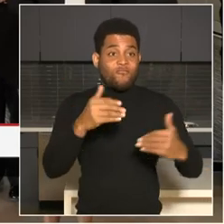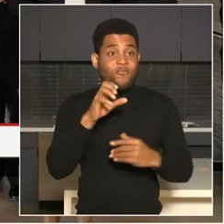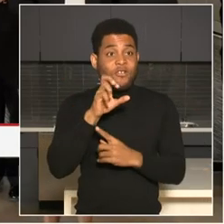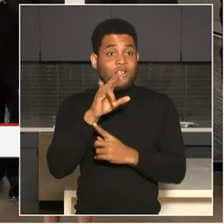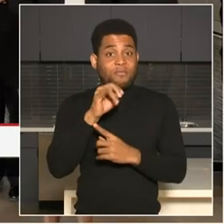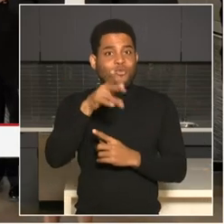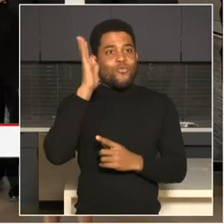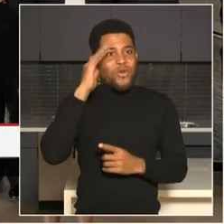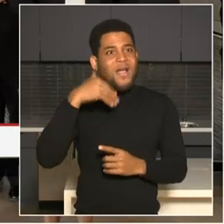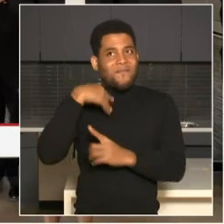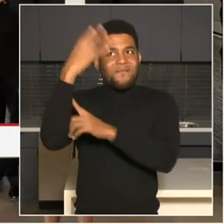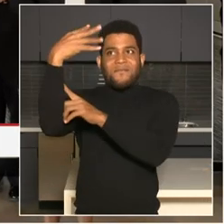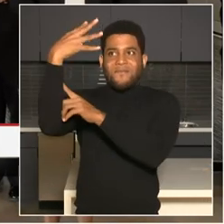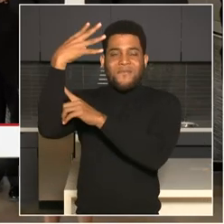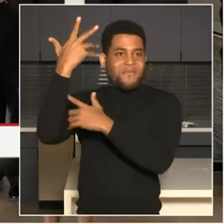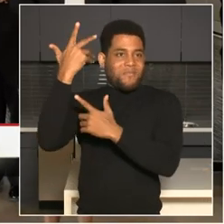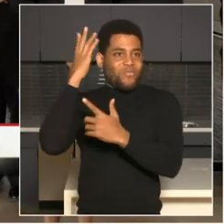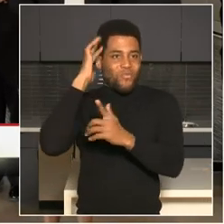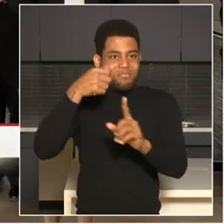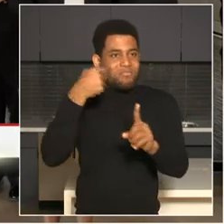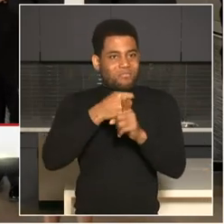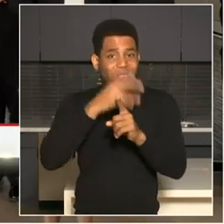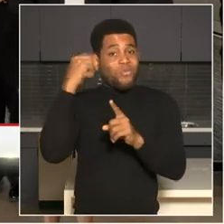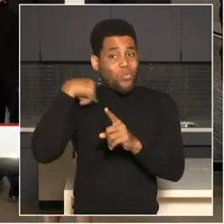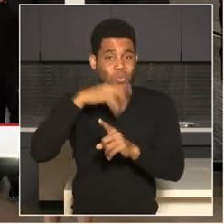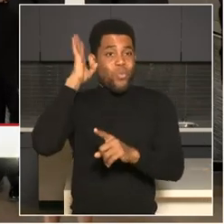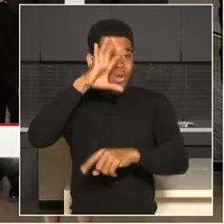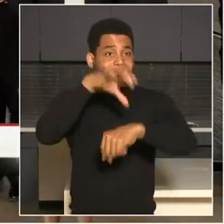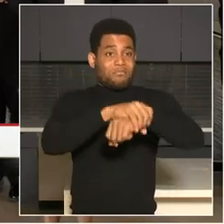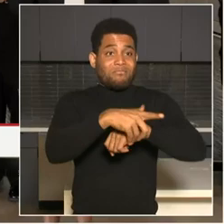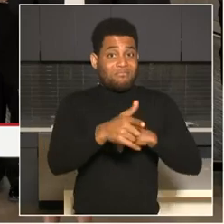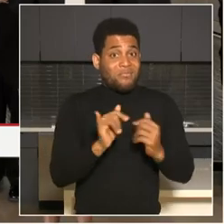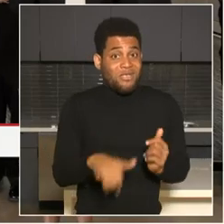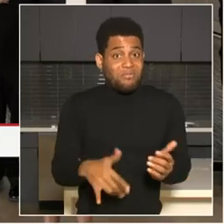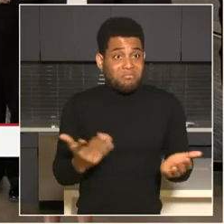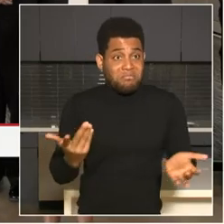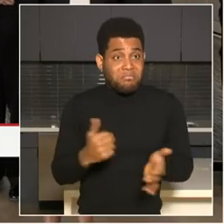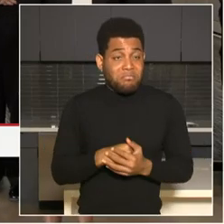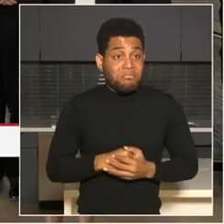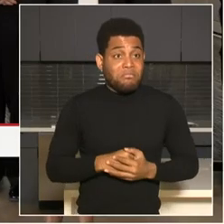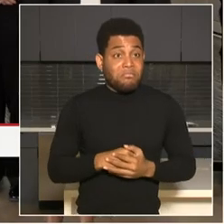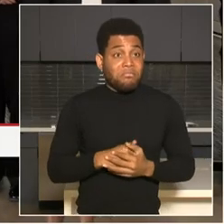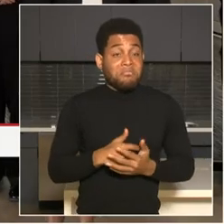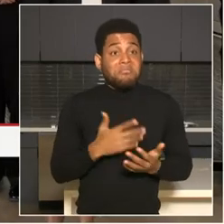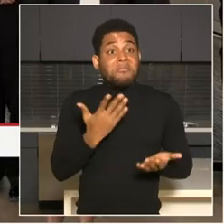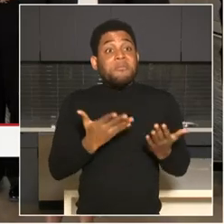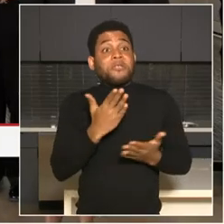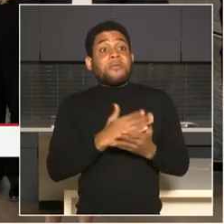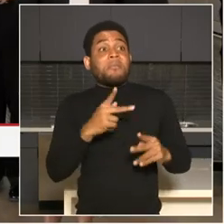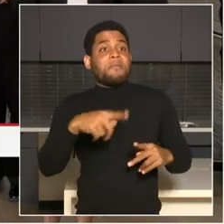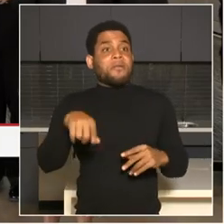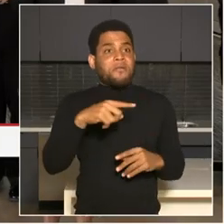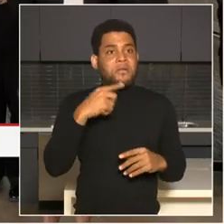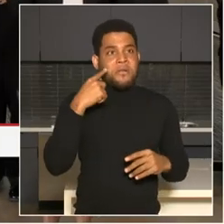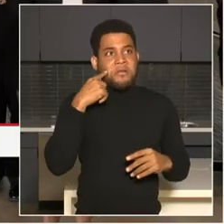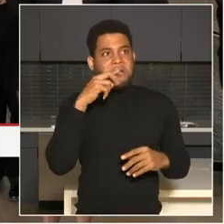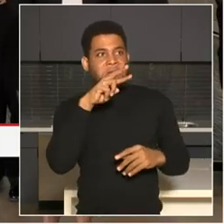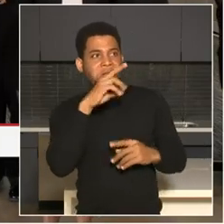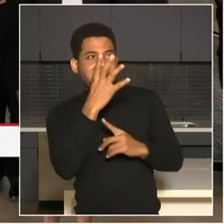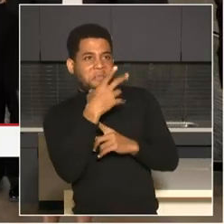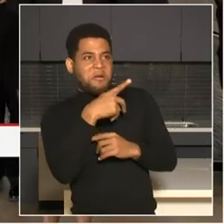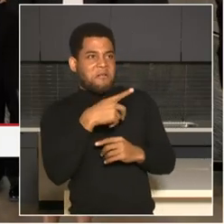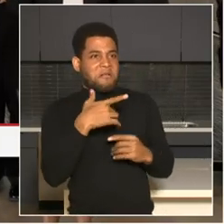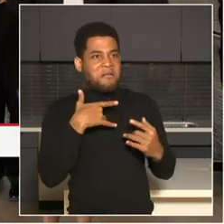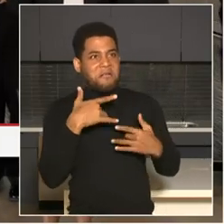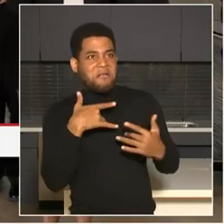um, that can help some that will give confidence to our prosecutors who may be concerned that they can't get a conviction. So we want